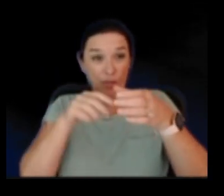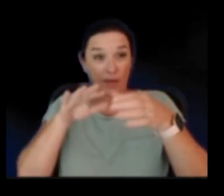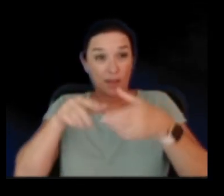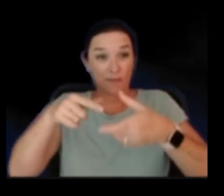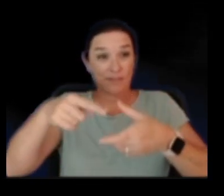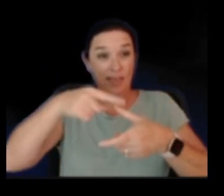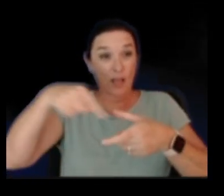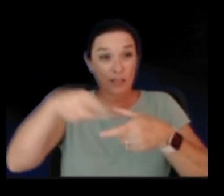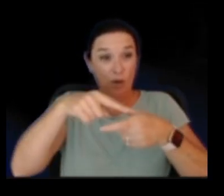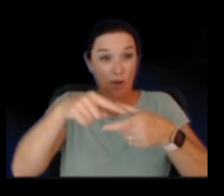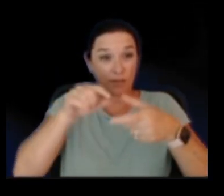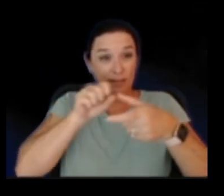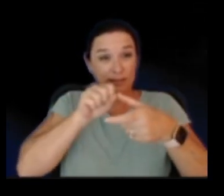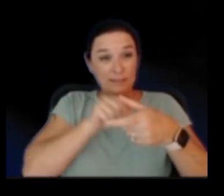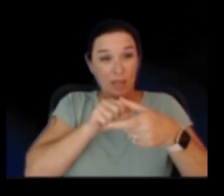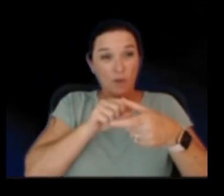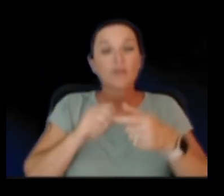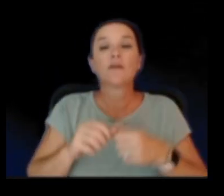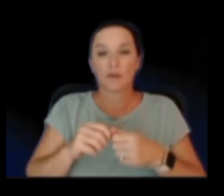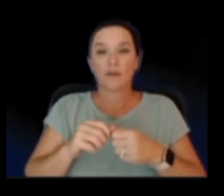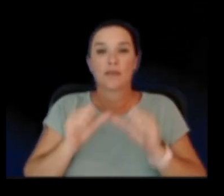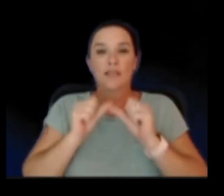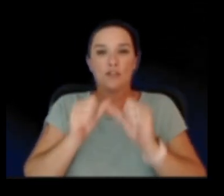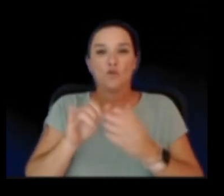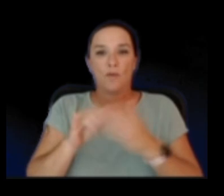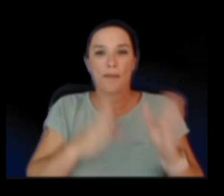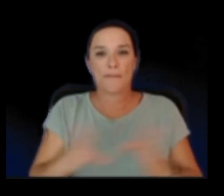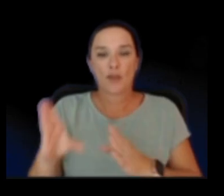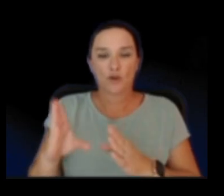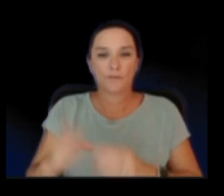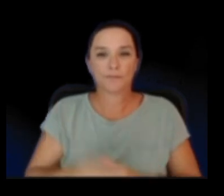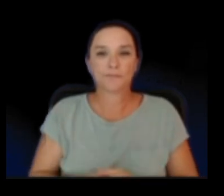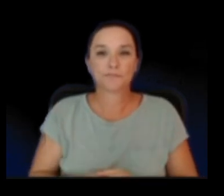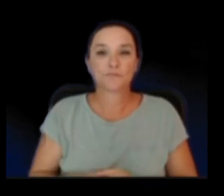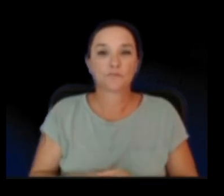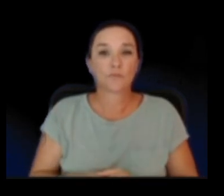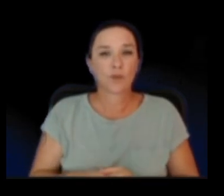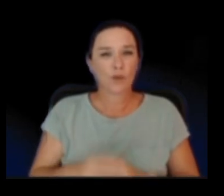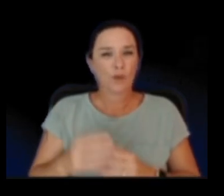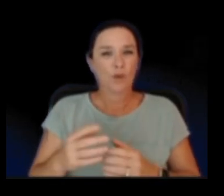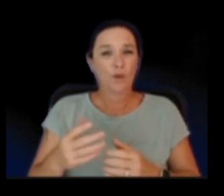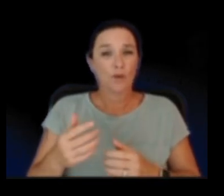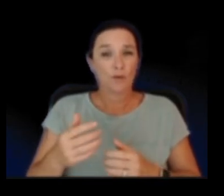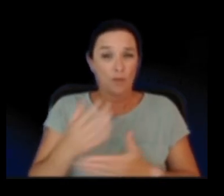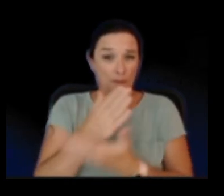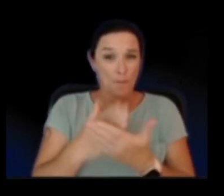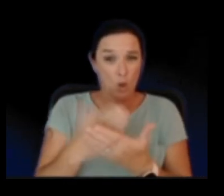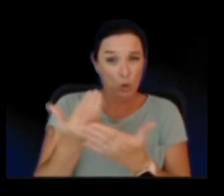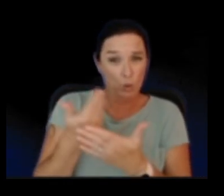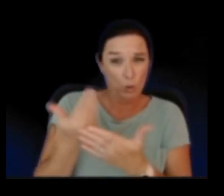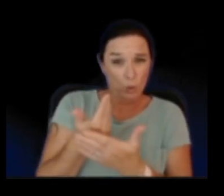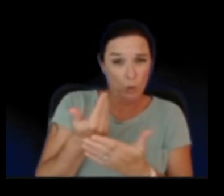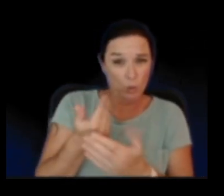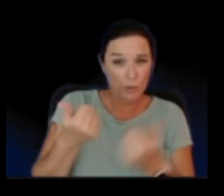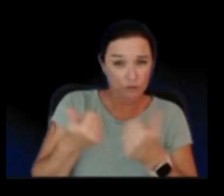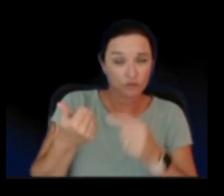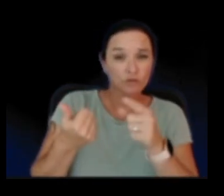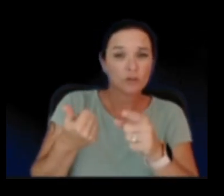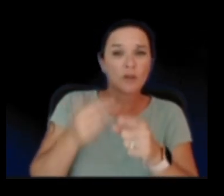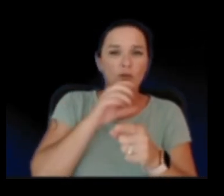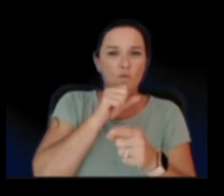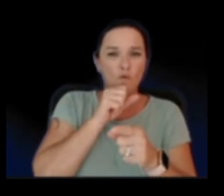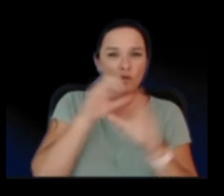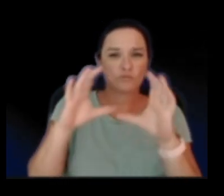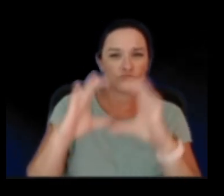continuing a pattern we've seen recently. What is new is this cluster in the East Rift connector, sometimes